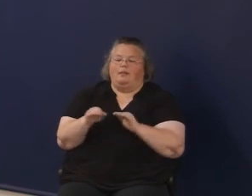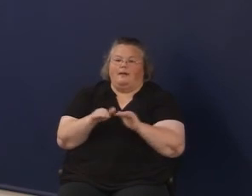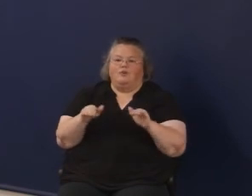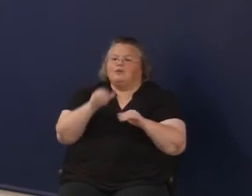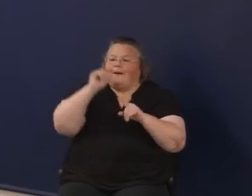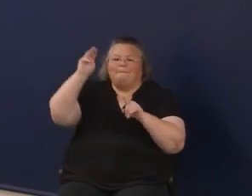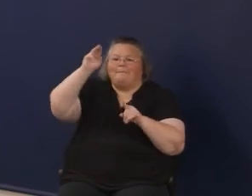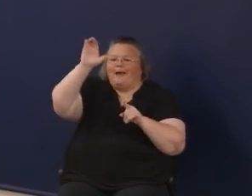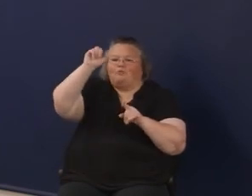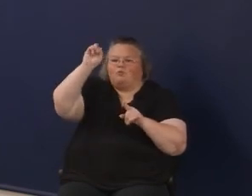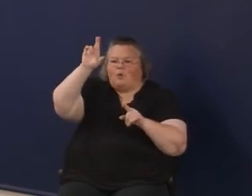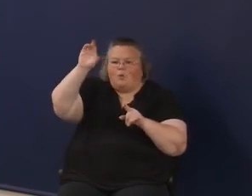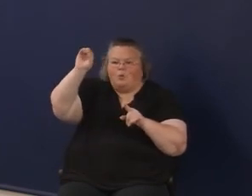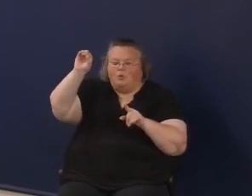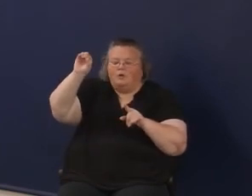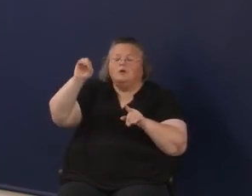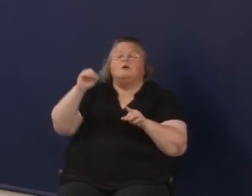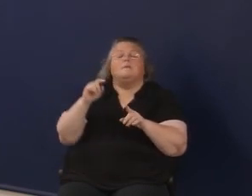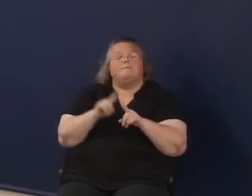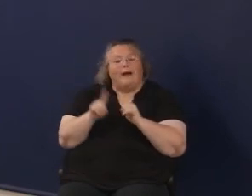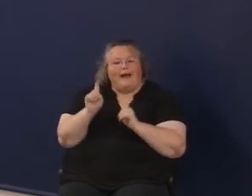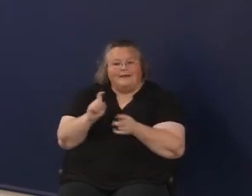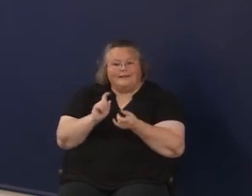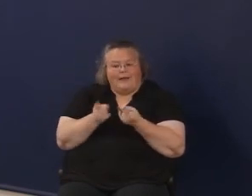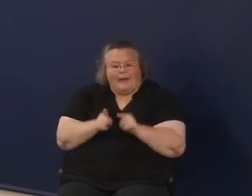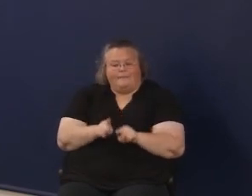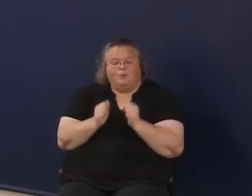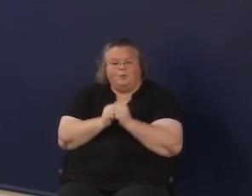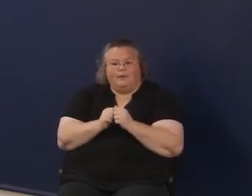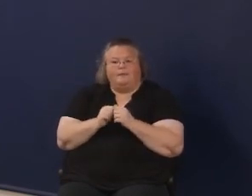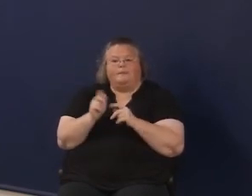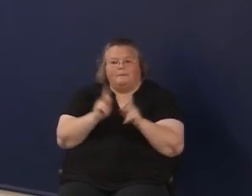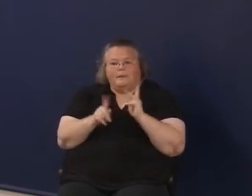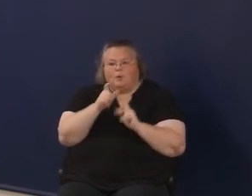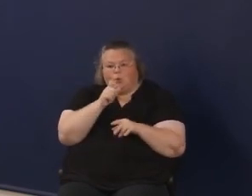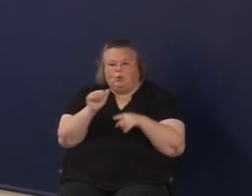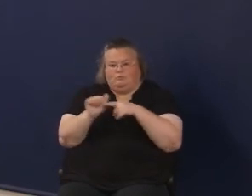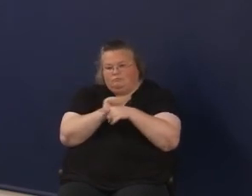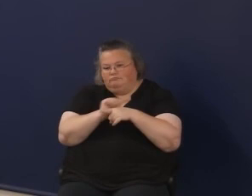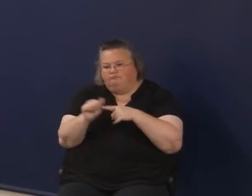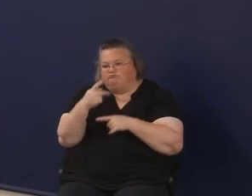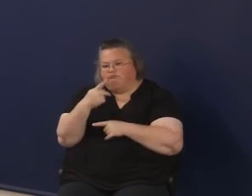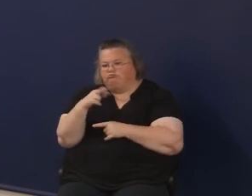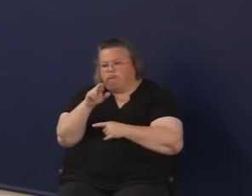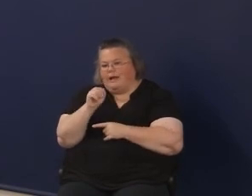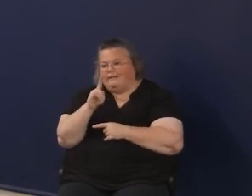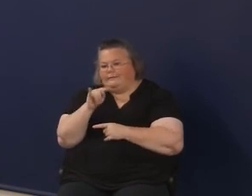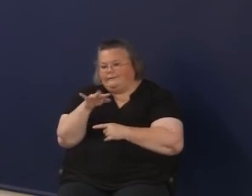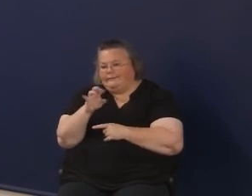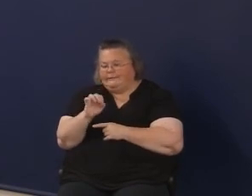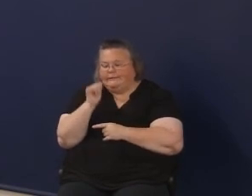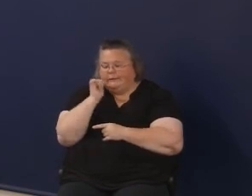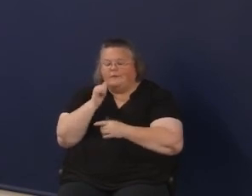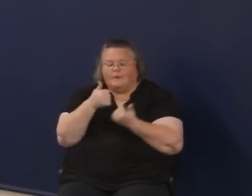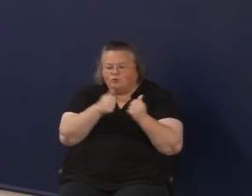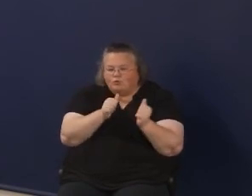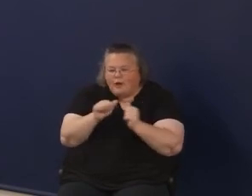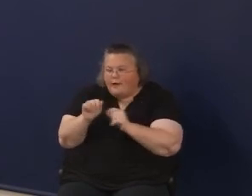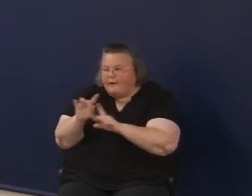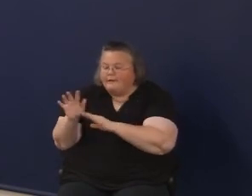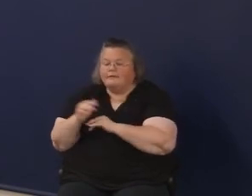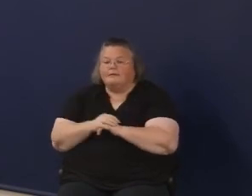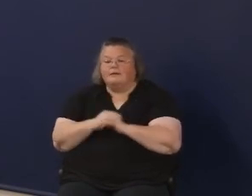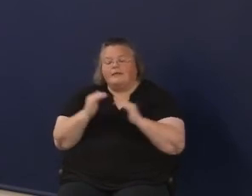from practitioners. You already have people that are really good at this and they are experimenting and trying things. And from a leadership